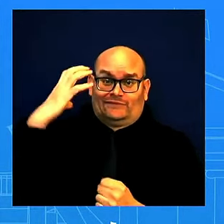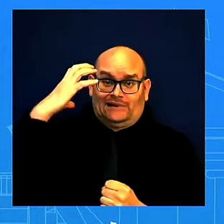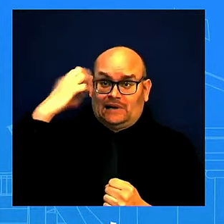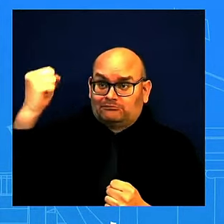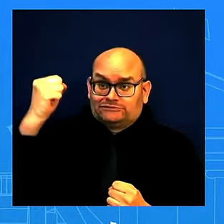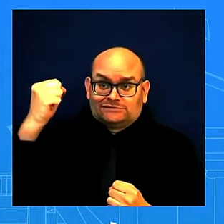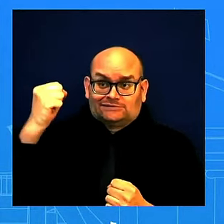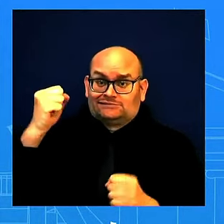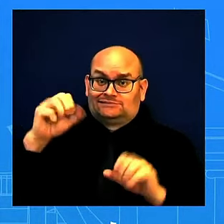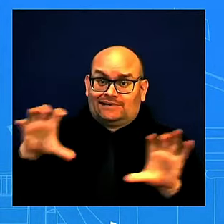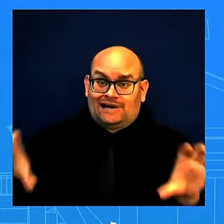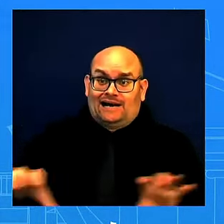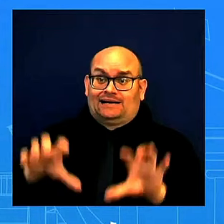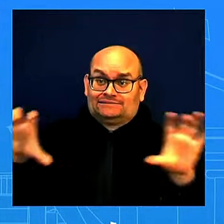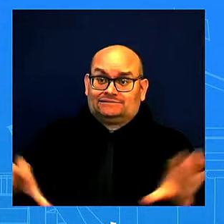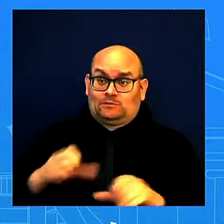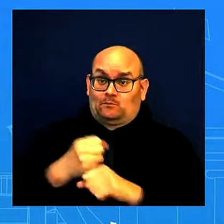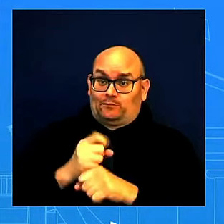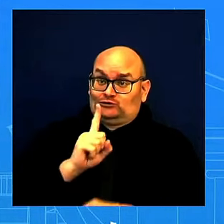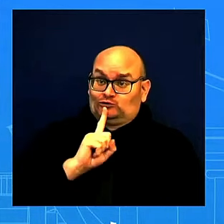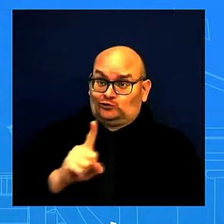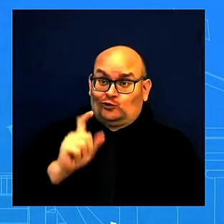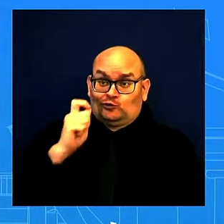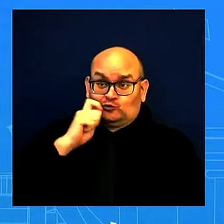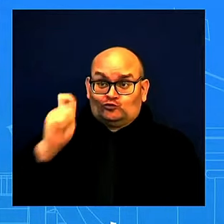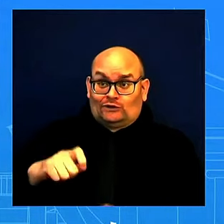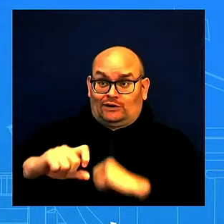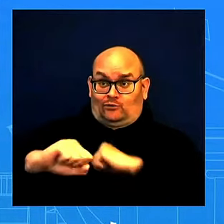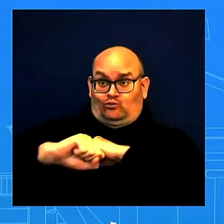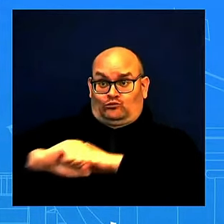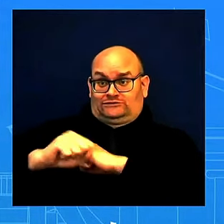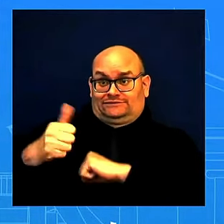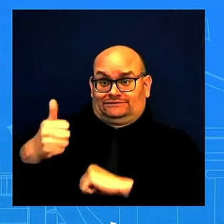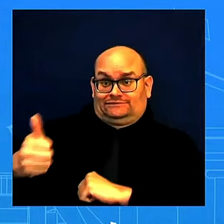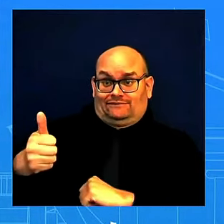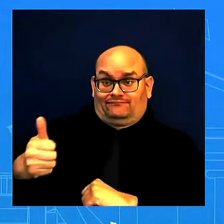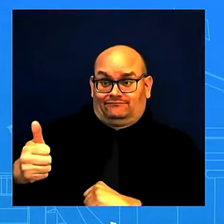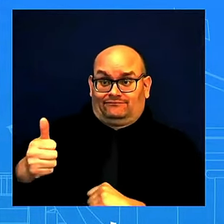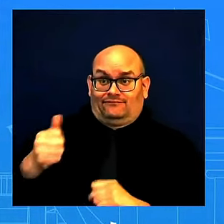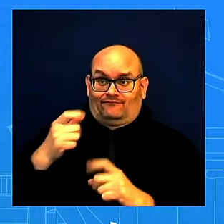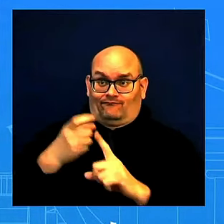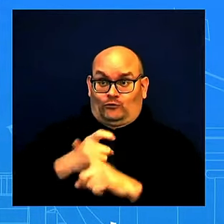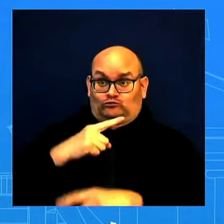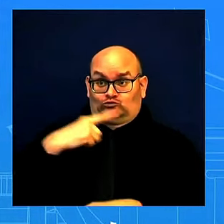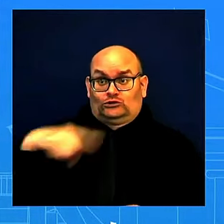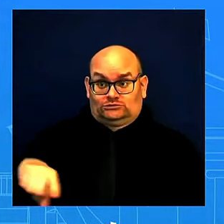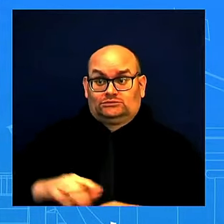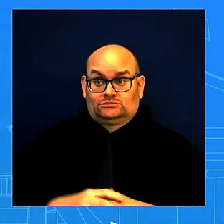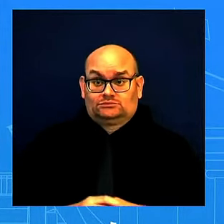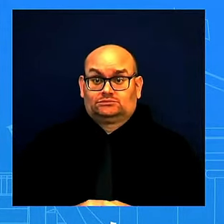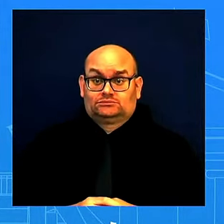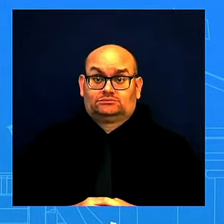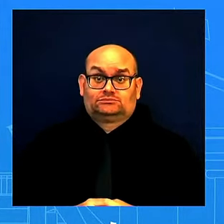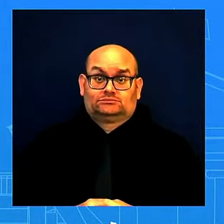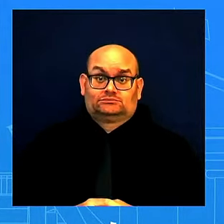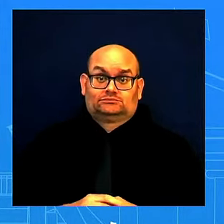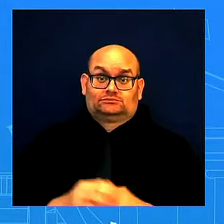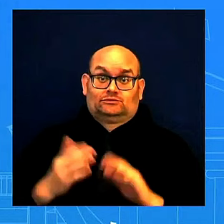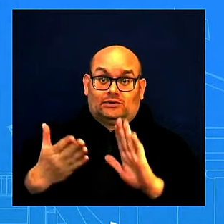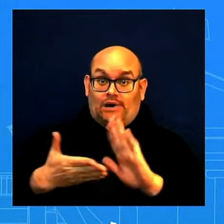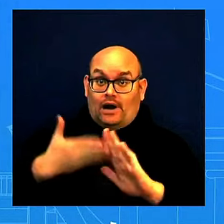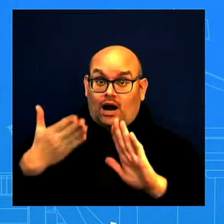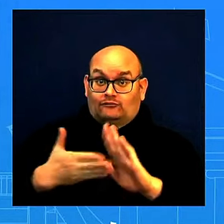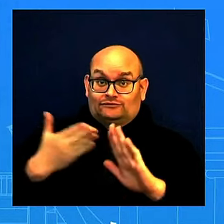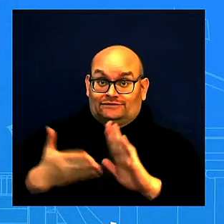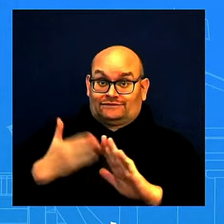from these attacks. But as for the specific operation, we're going to reach out to them to see what their objective is and continue